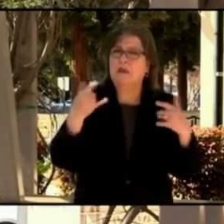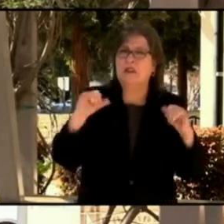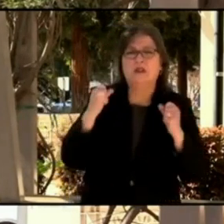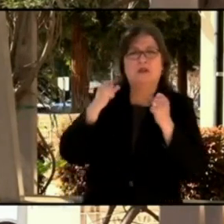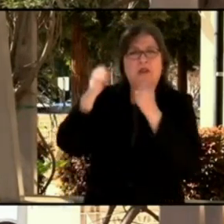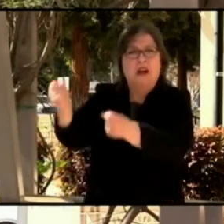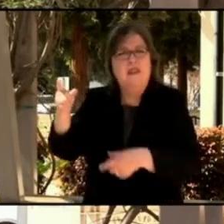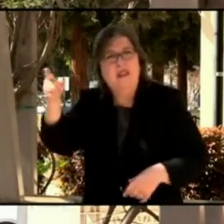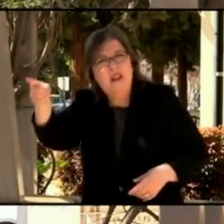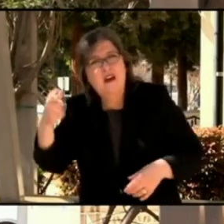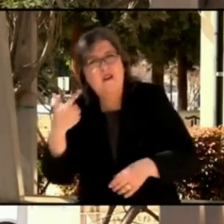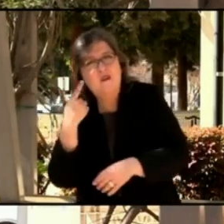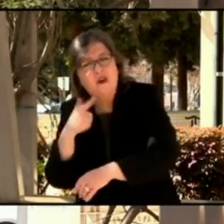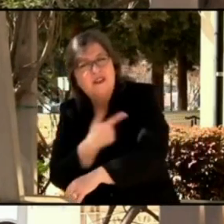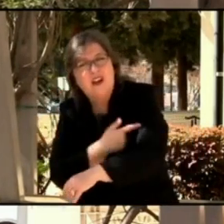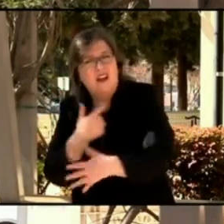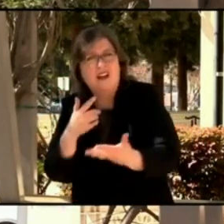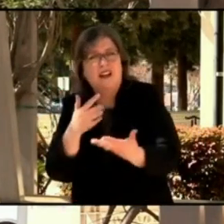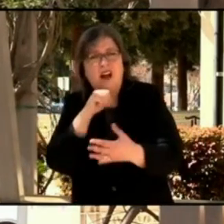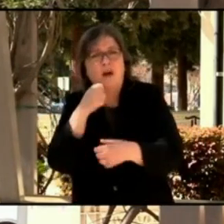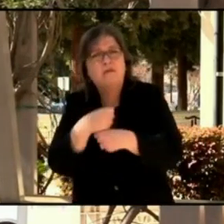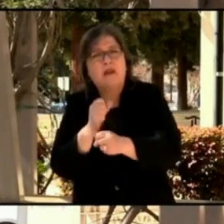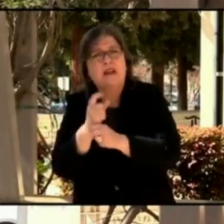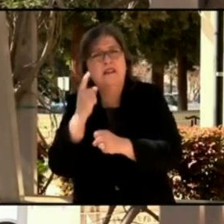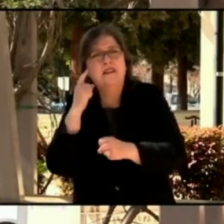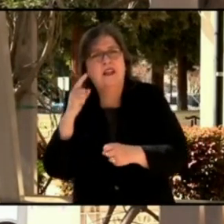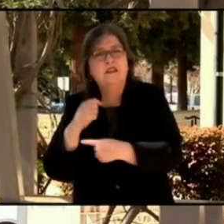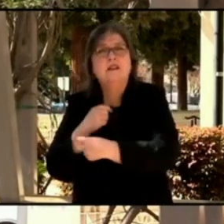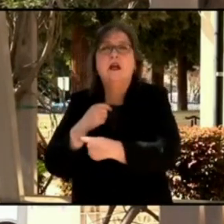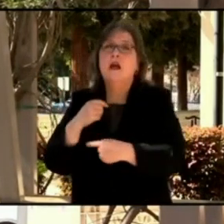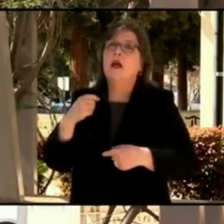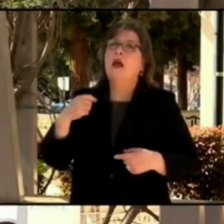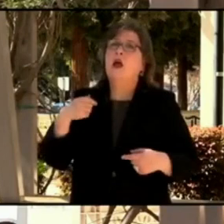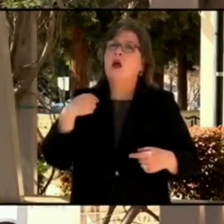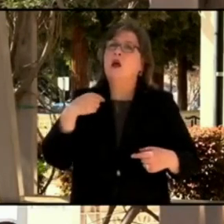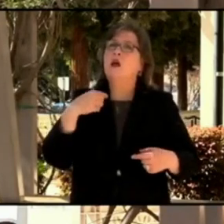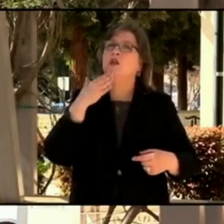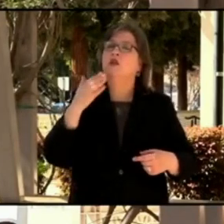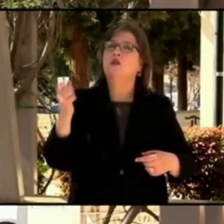the state. So that was not our decision. That was the state's decision.